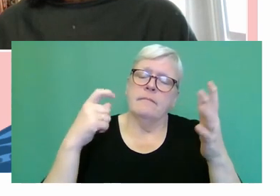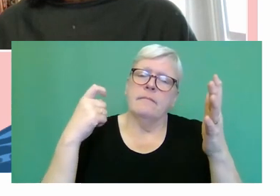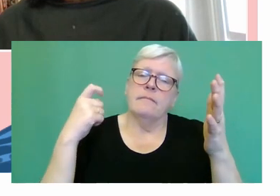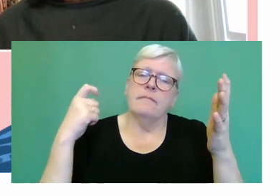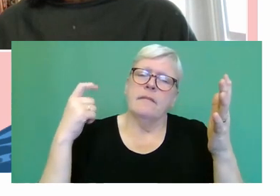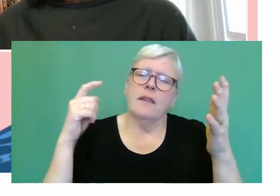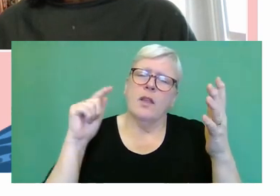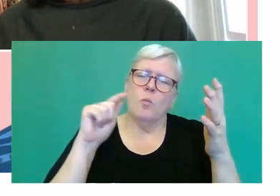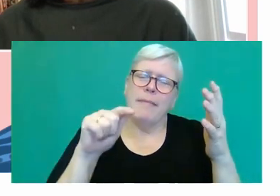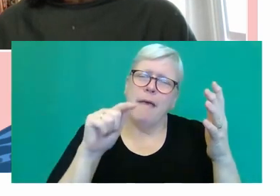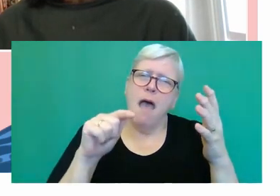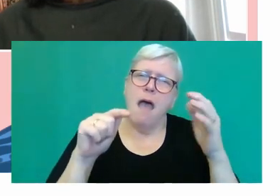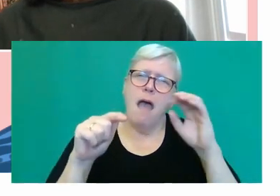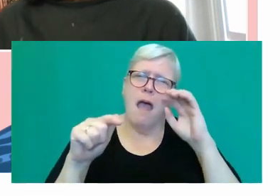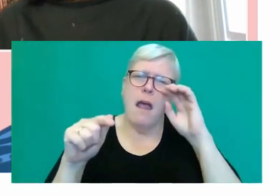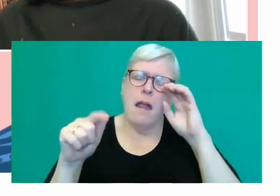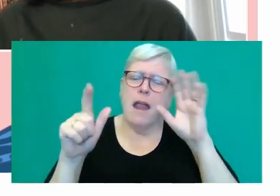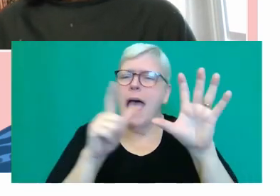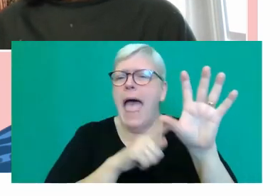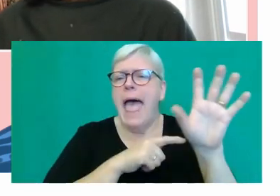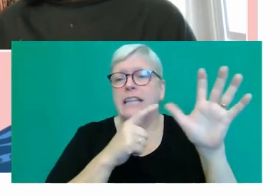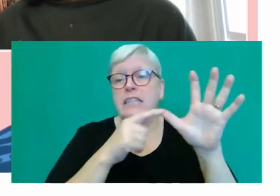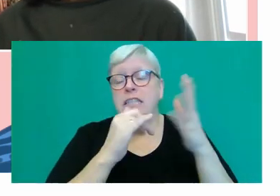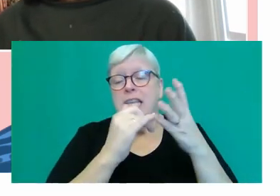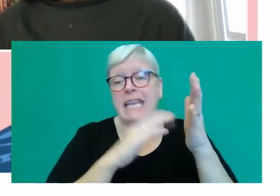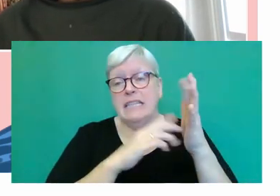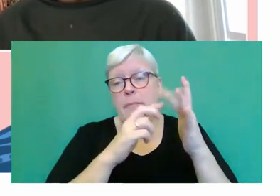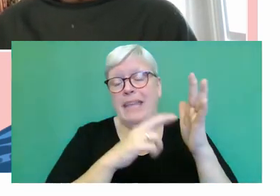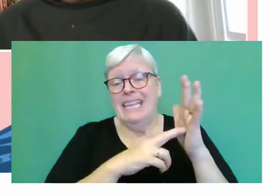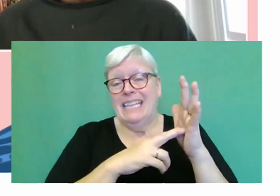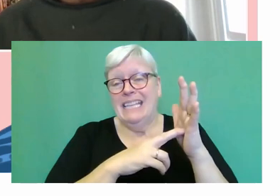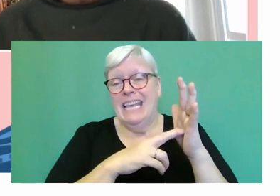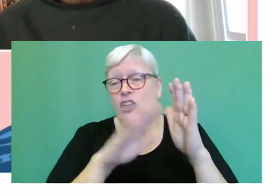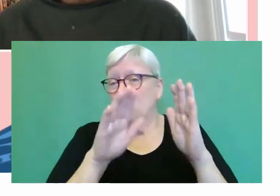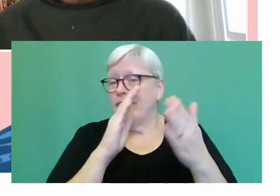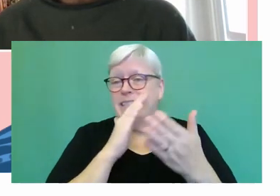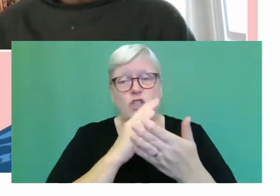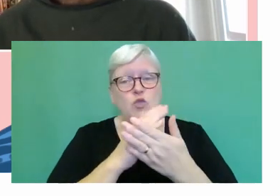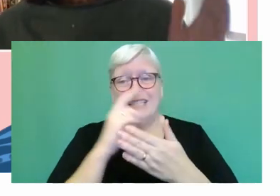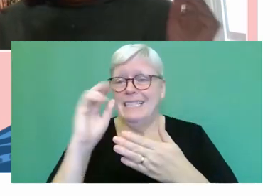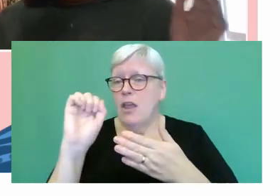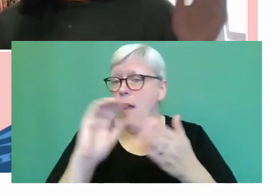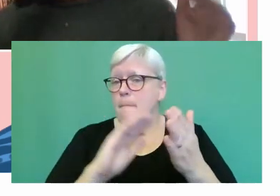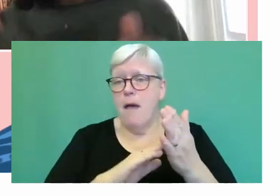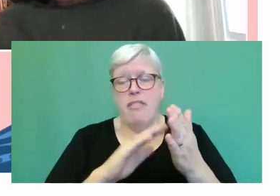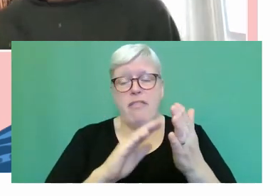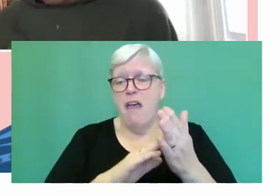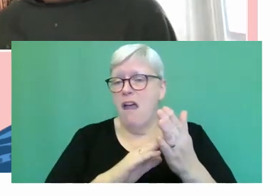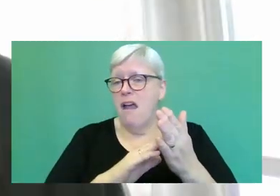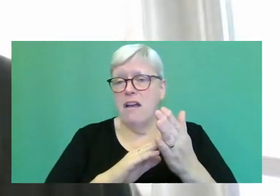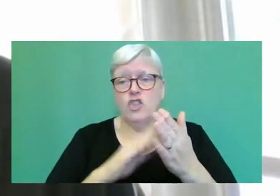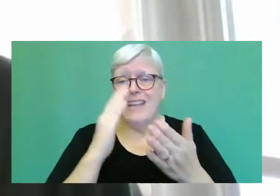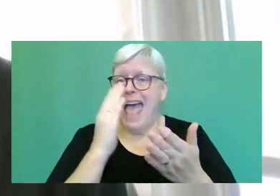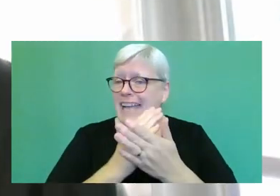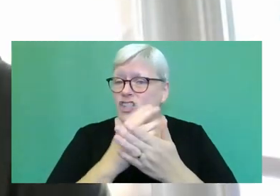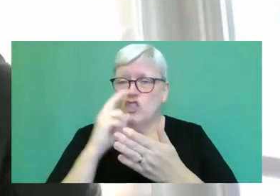you know, Yasmin doesn't really see her mother, you know, doesn't actually see her